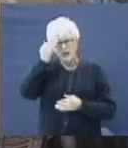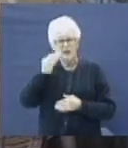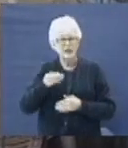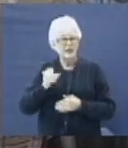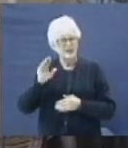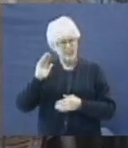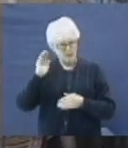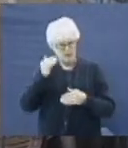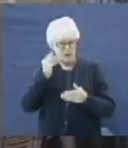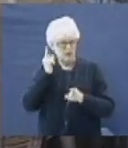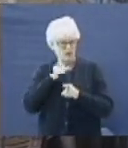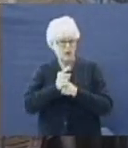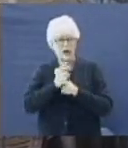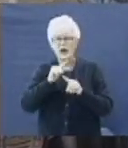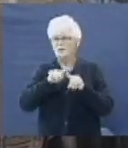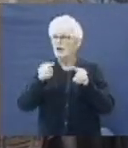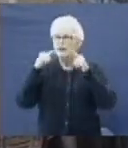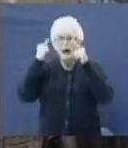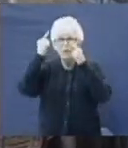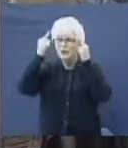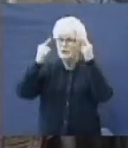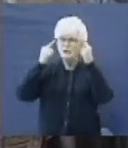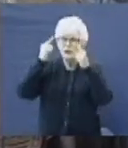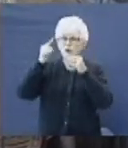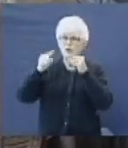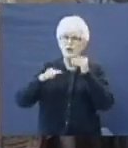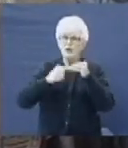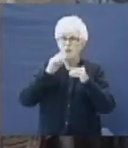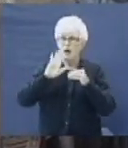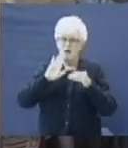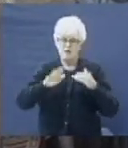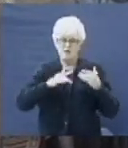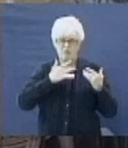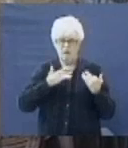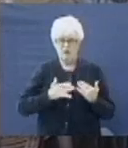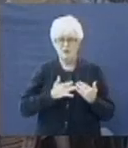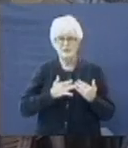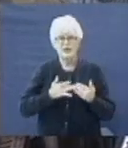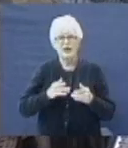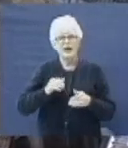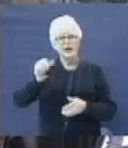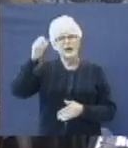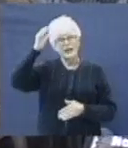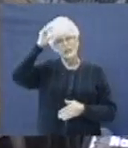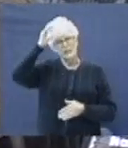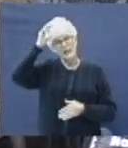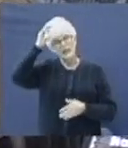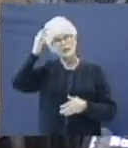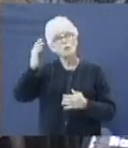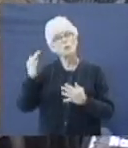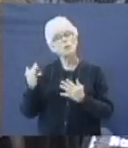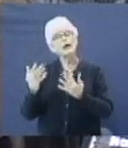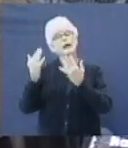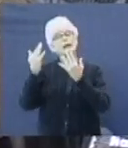know they look right. But God, I'm concerned with their hearts. And Satan waited